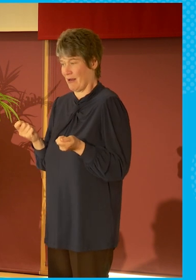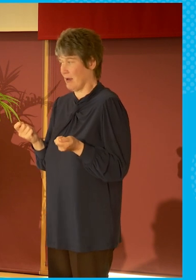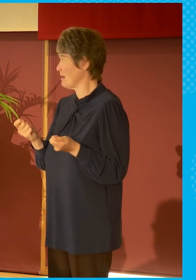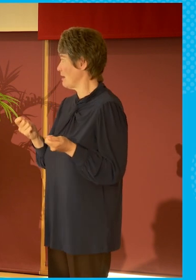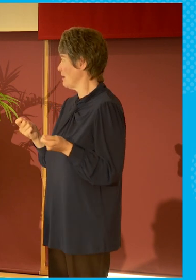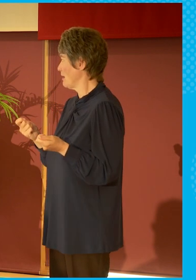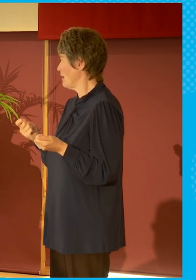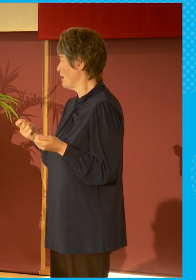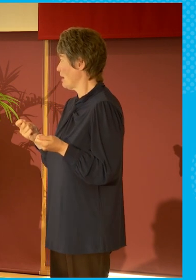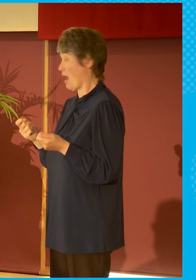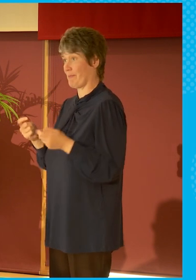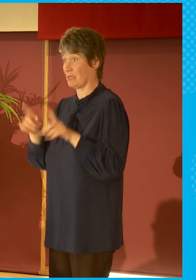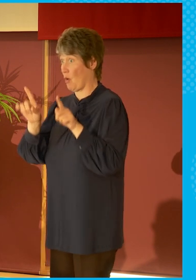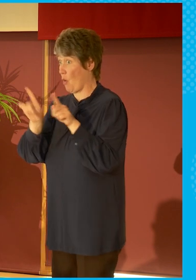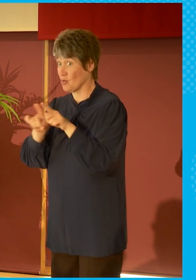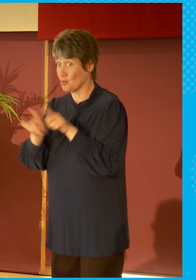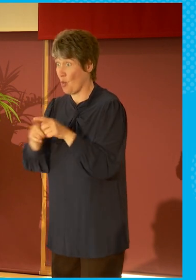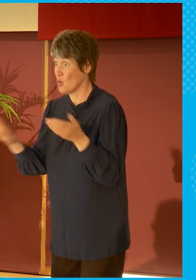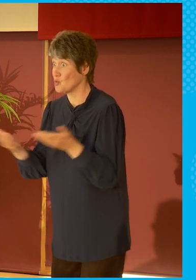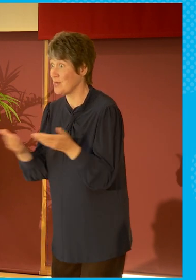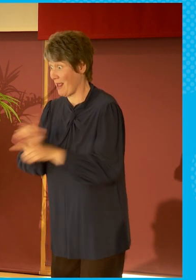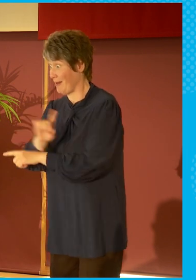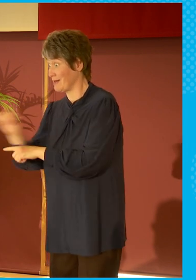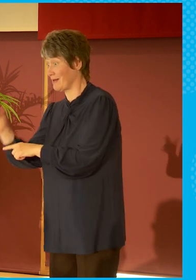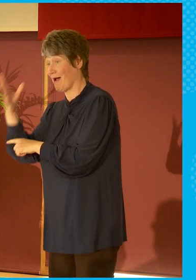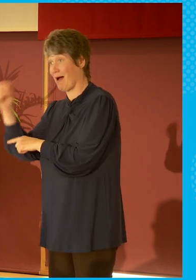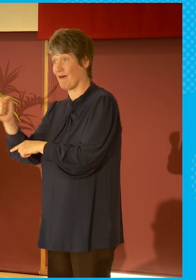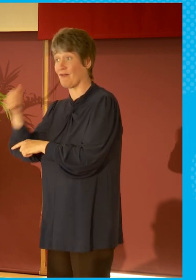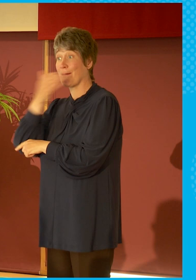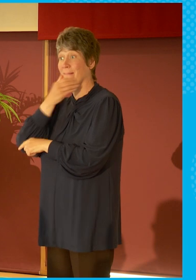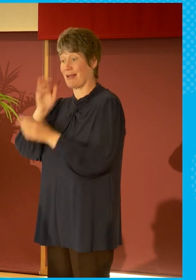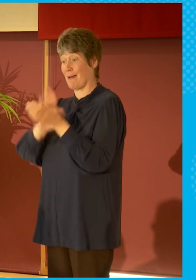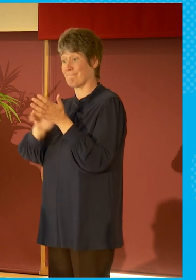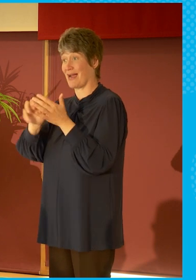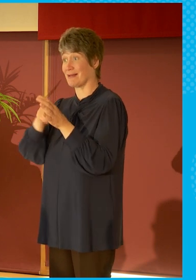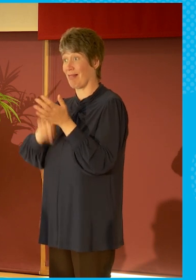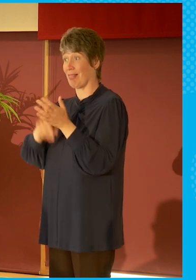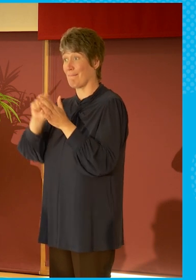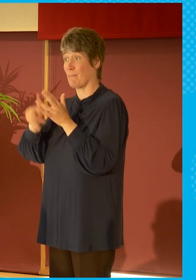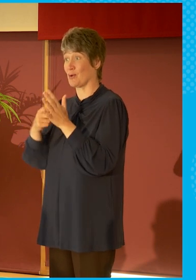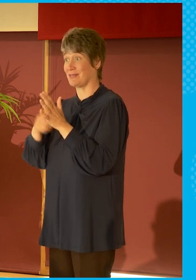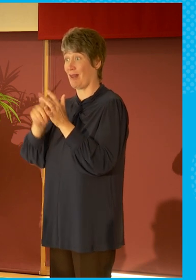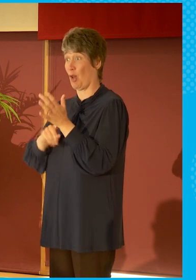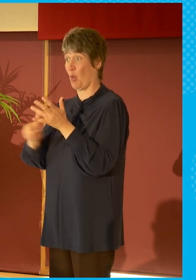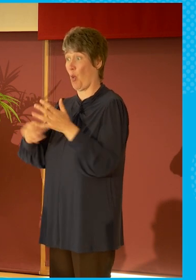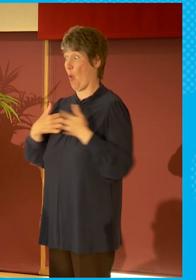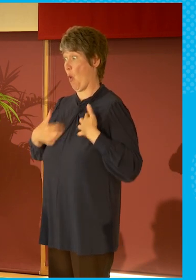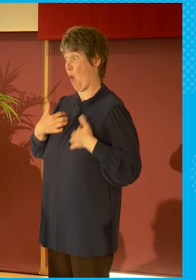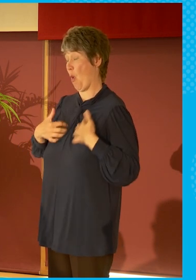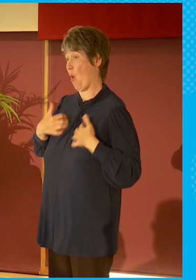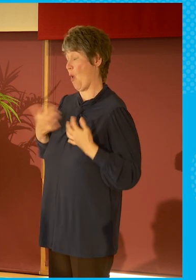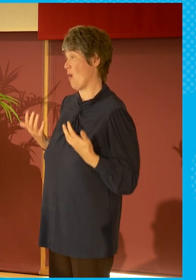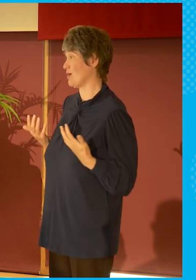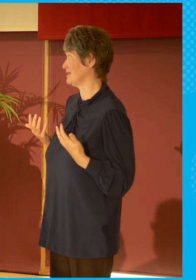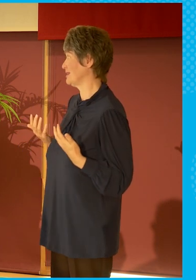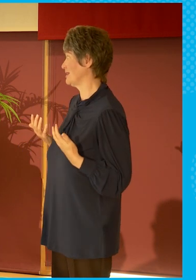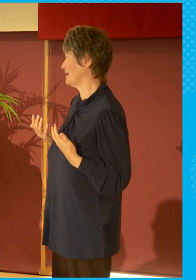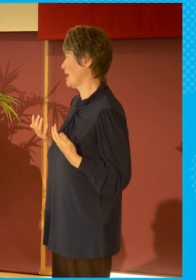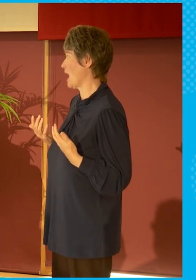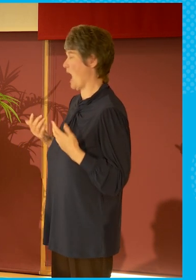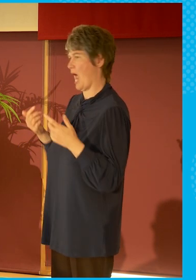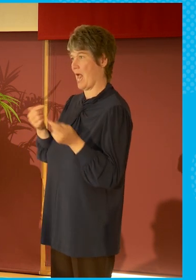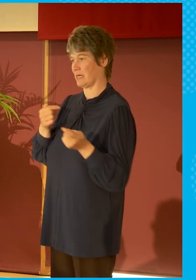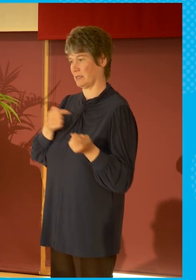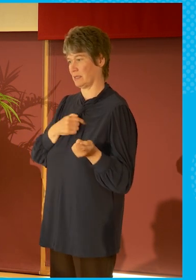more happening today. have Michael Portillo later this afternoon. And I'm posting again,